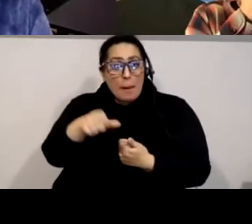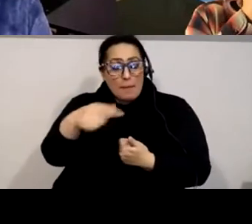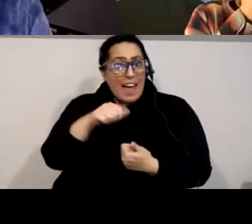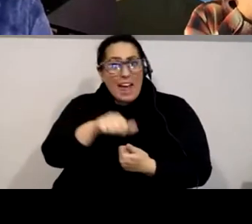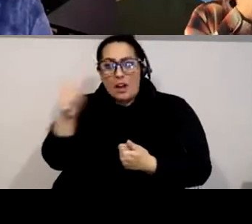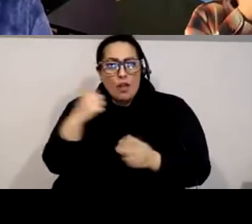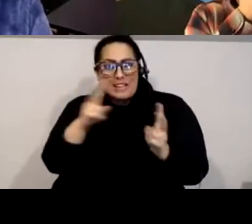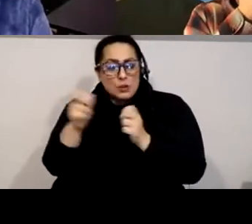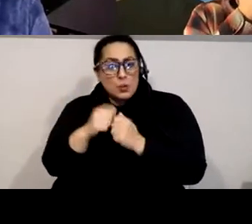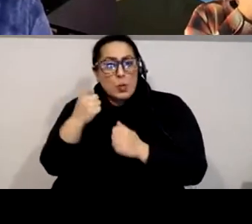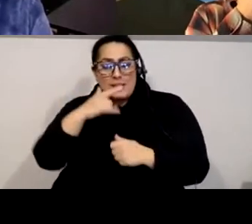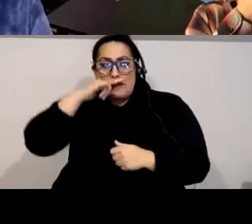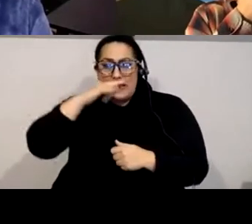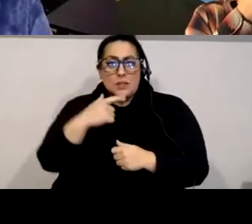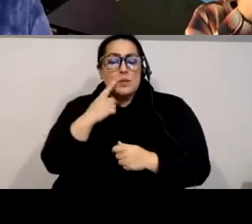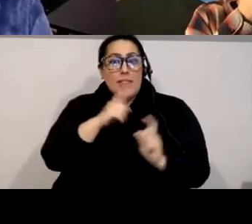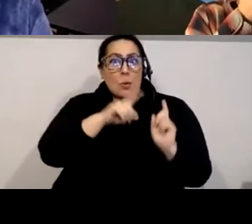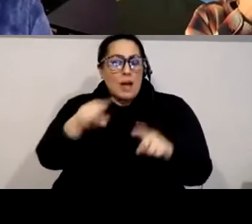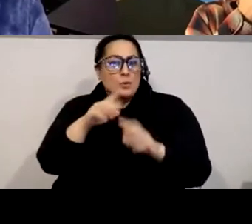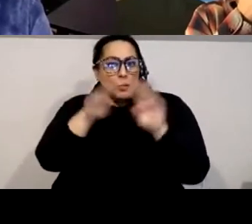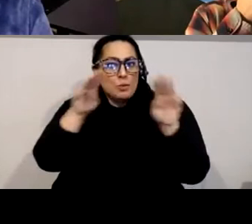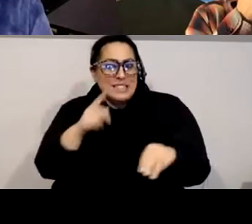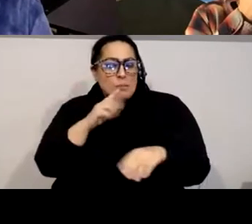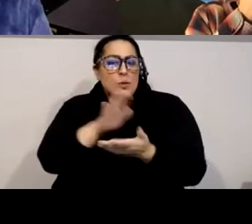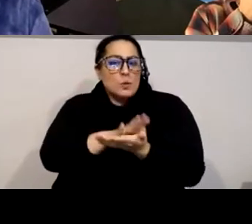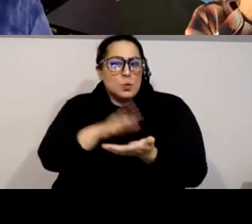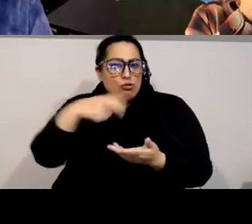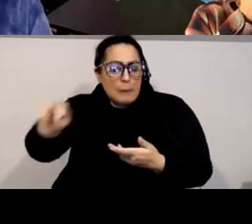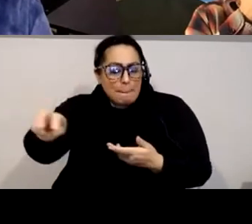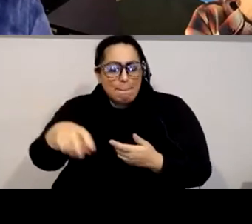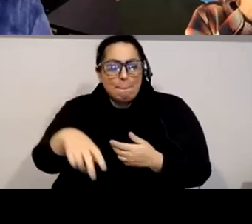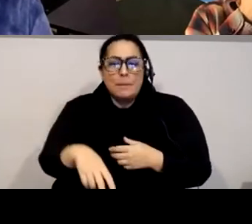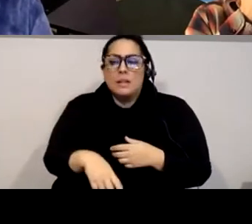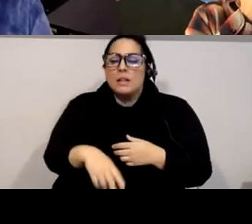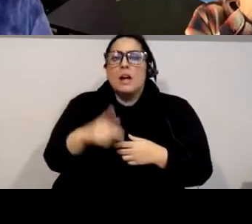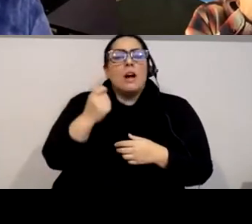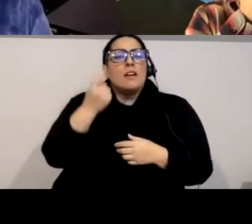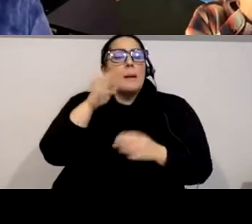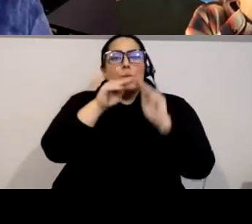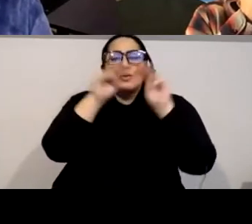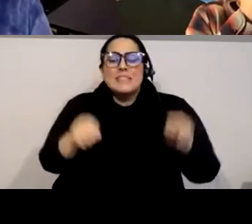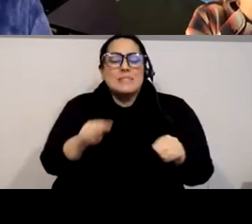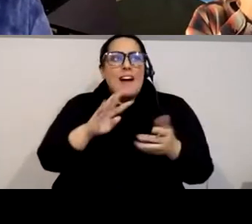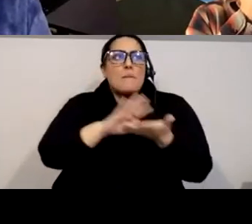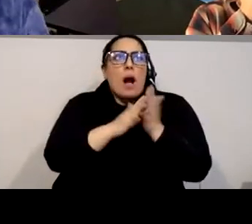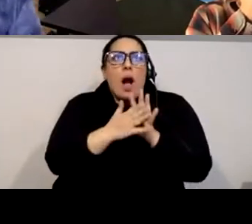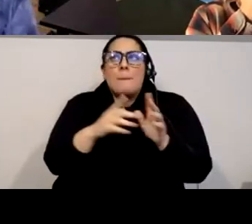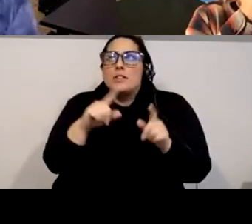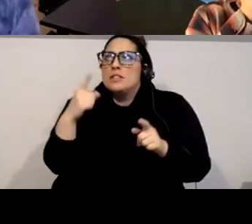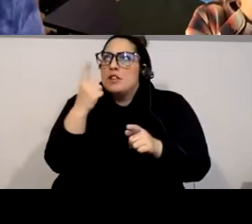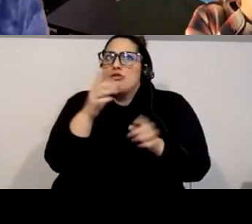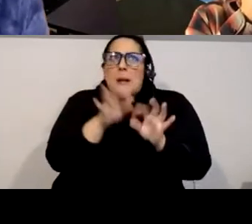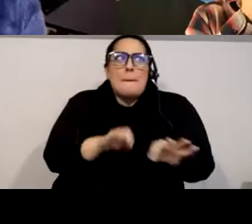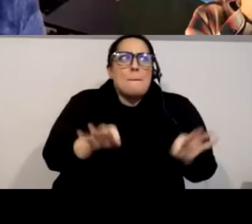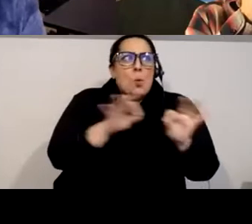Um, and museums have become such a focal point or such a, uh, they're so inserted in education as a cultural